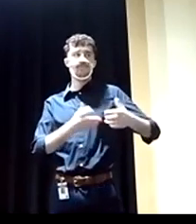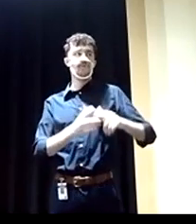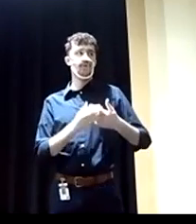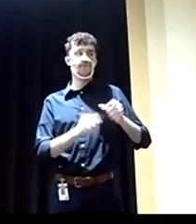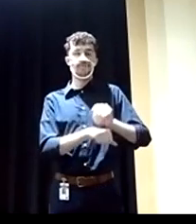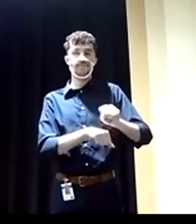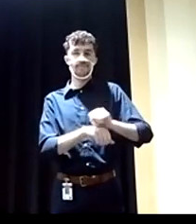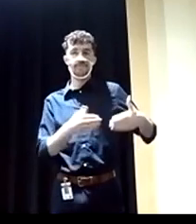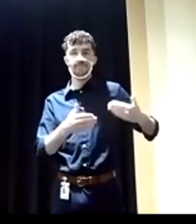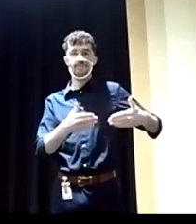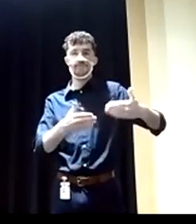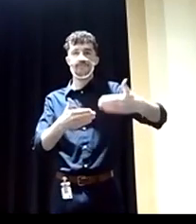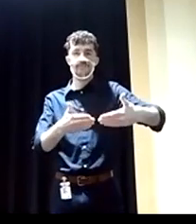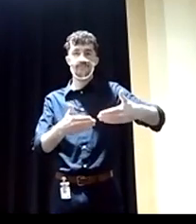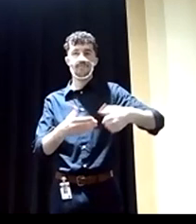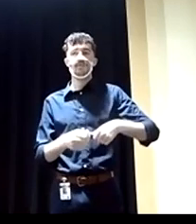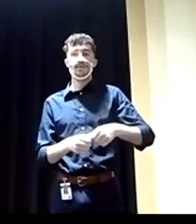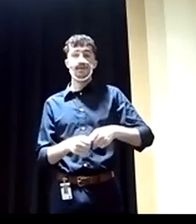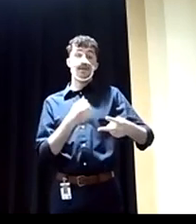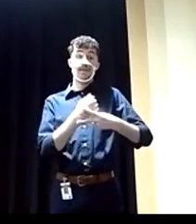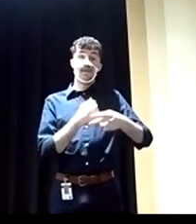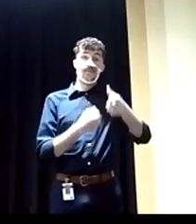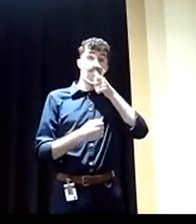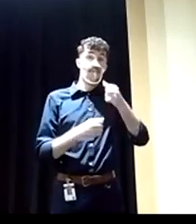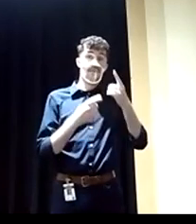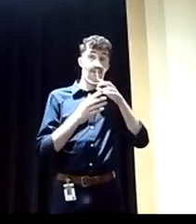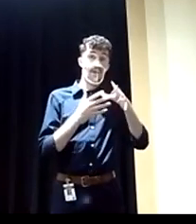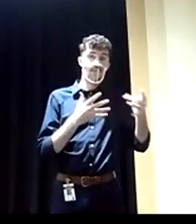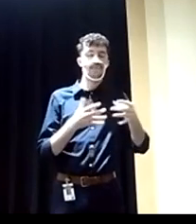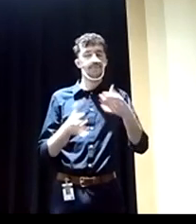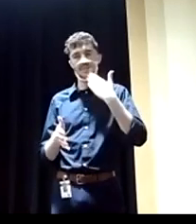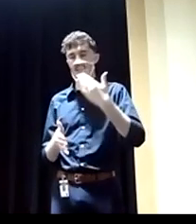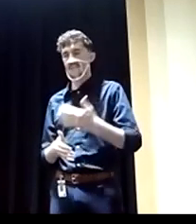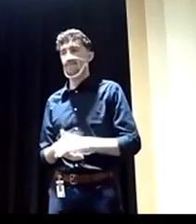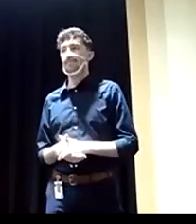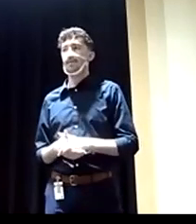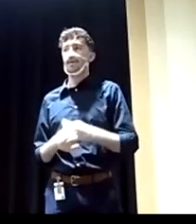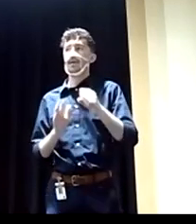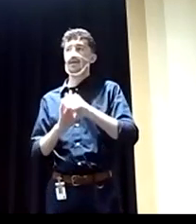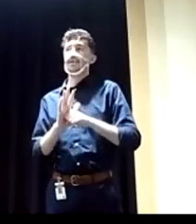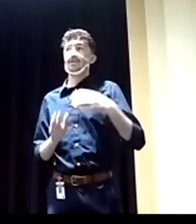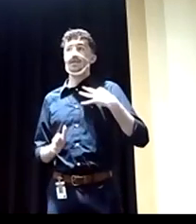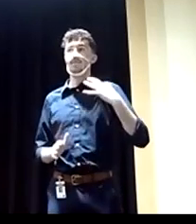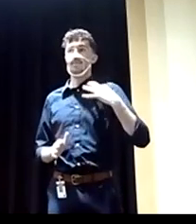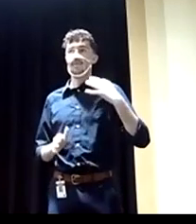keeping private and having a public option. Thank you. you. State Representative Kenyatta.